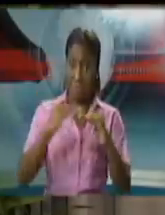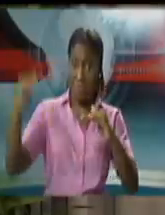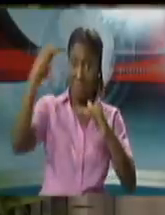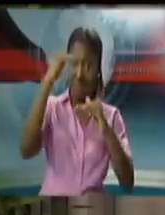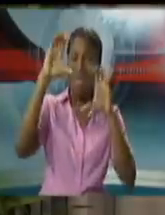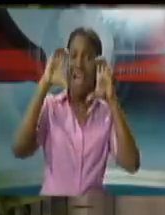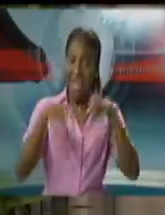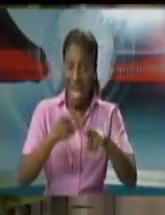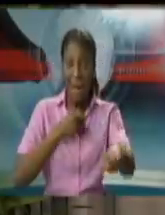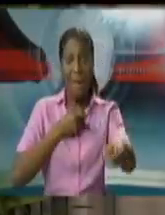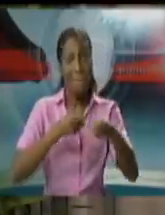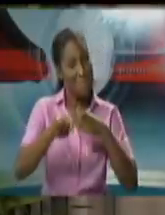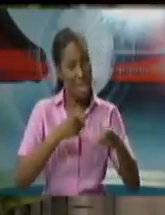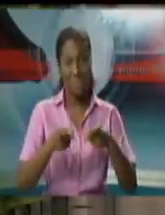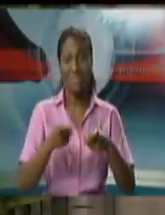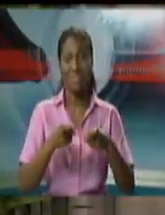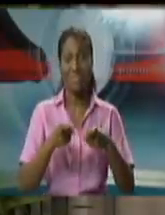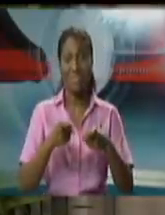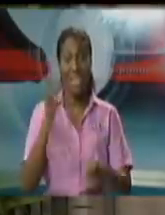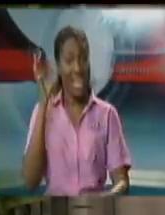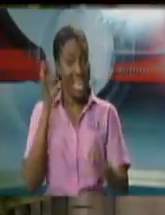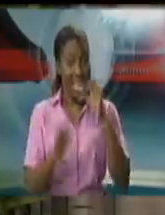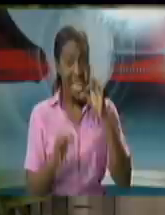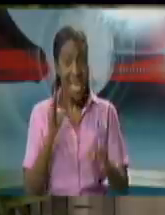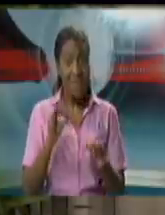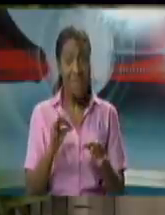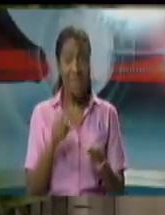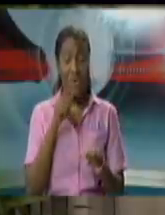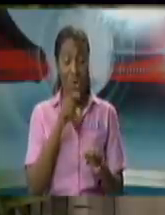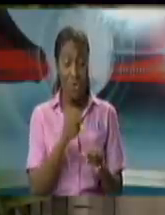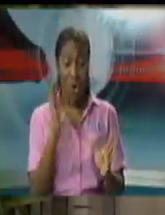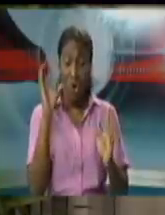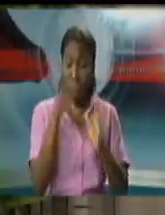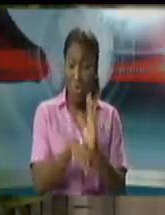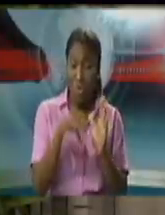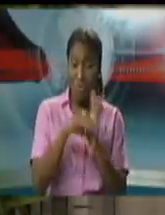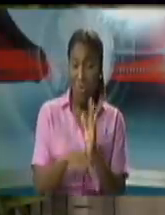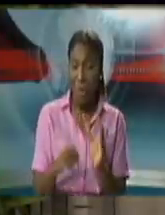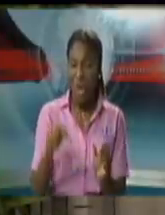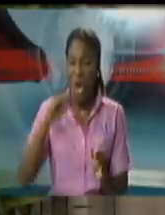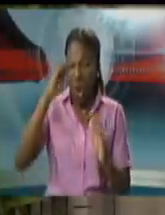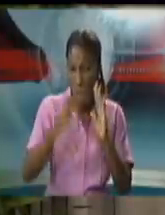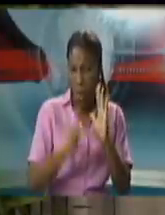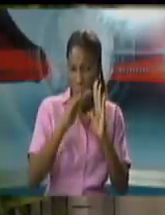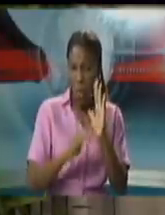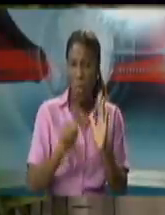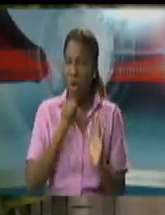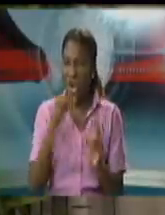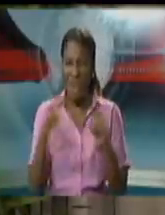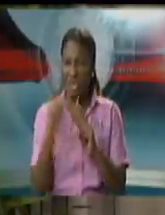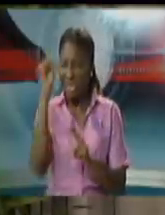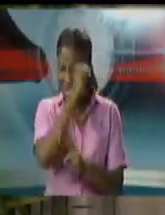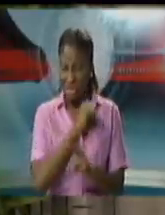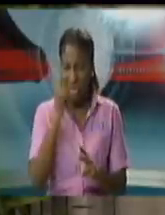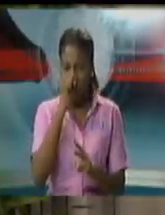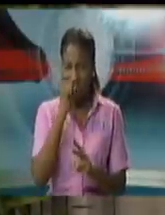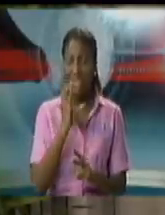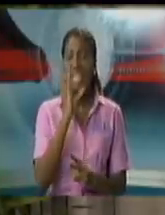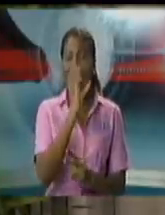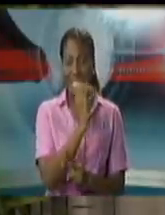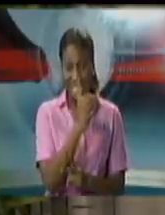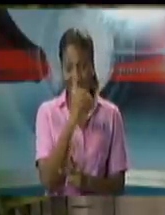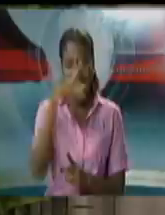again, for persons that fit the category of being very low risk and proper consideration. There is also